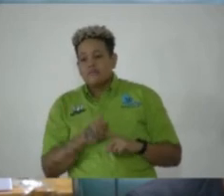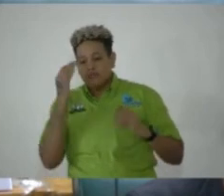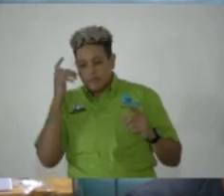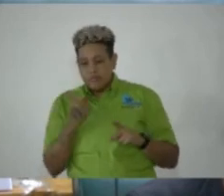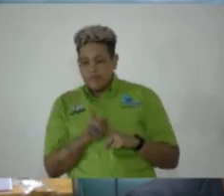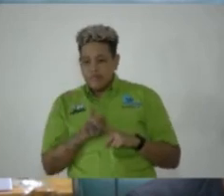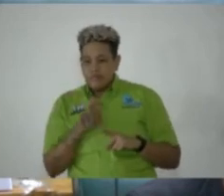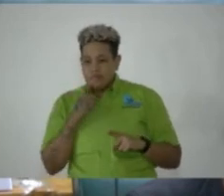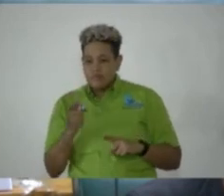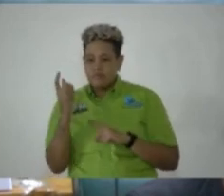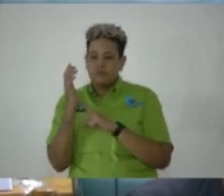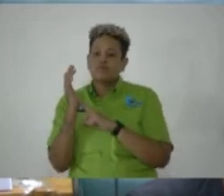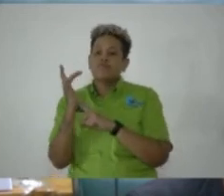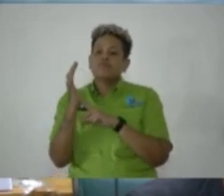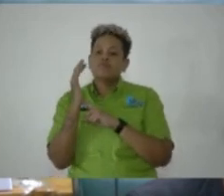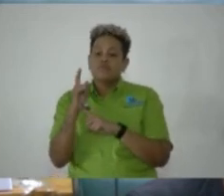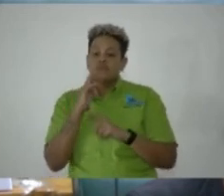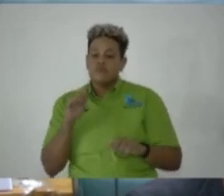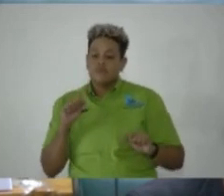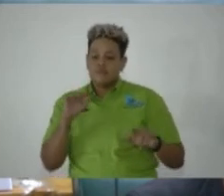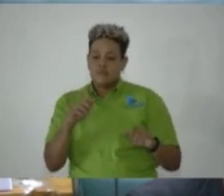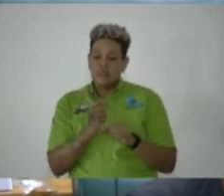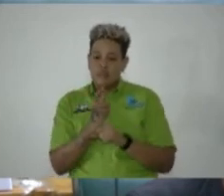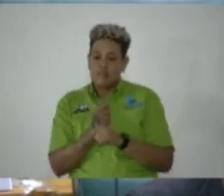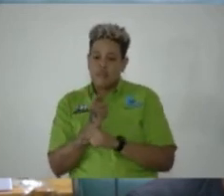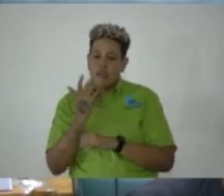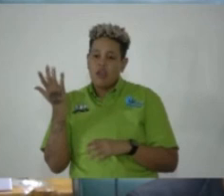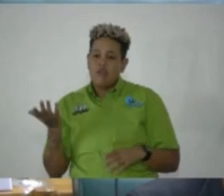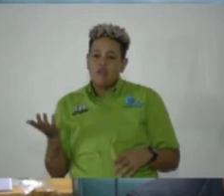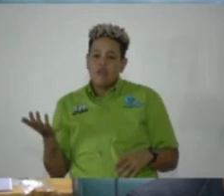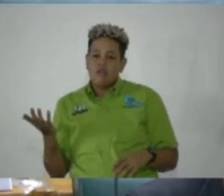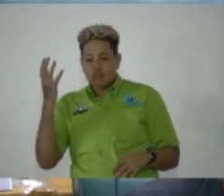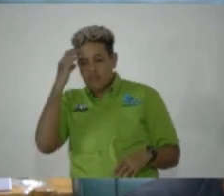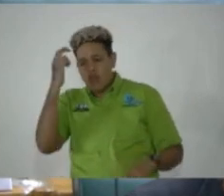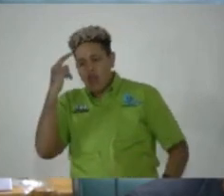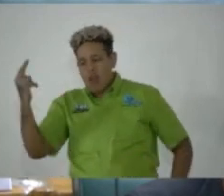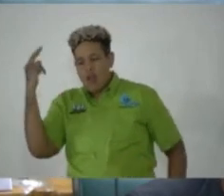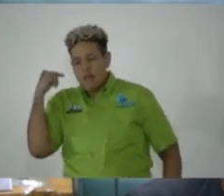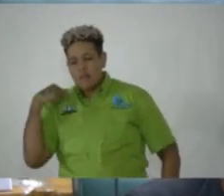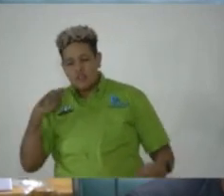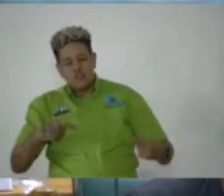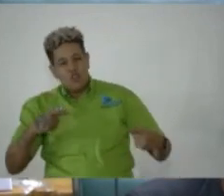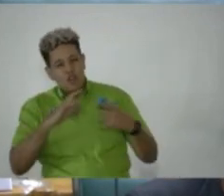which is for a candlelight ceremony each year to commemorate the struggle against slavery across the world,